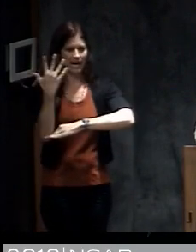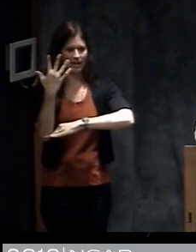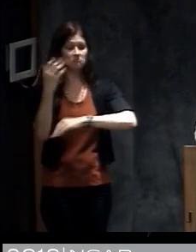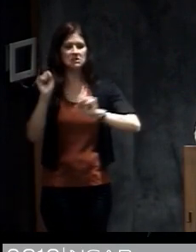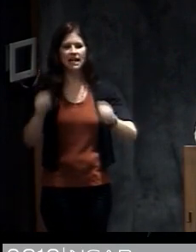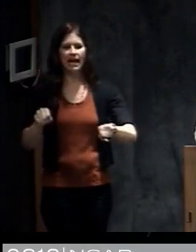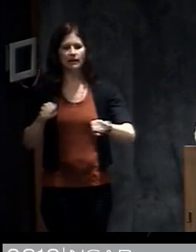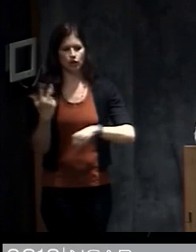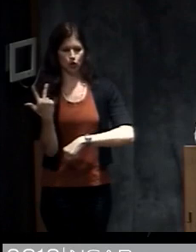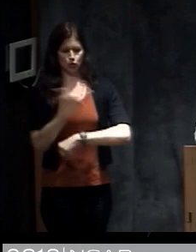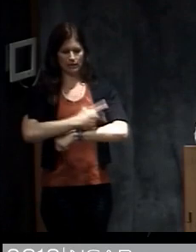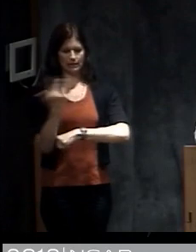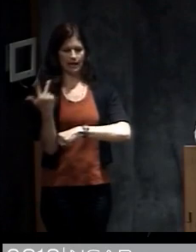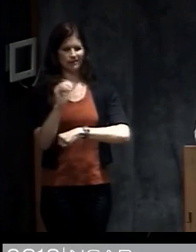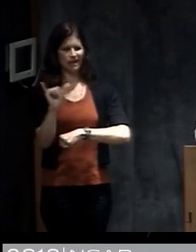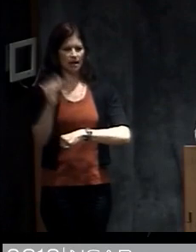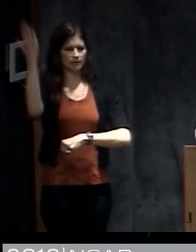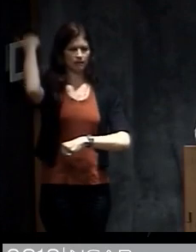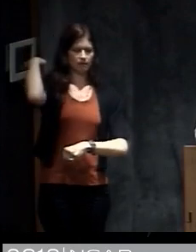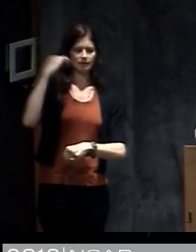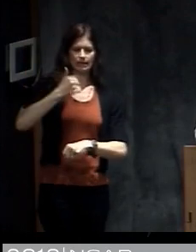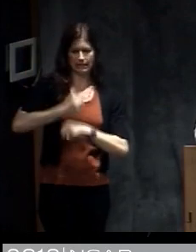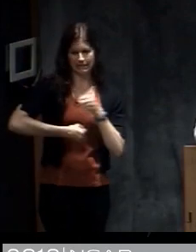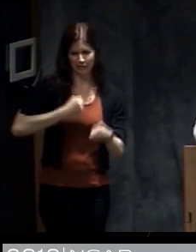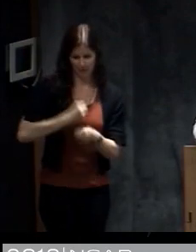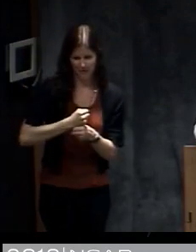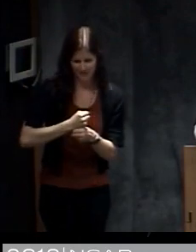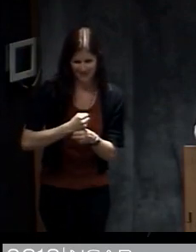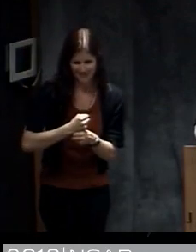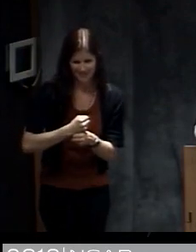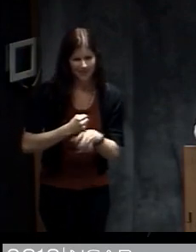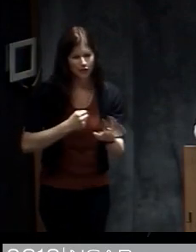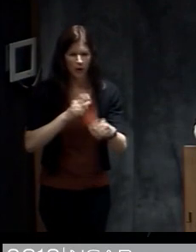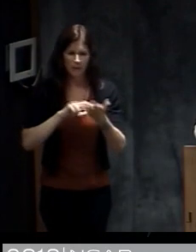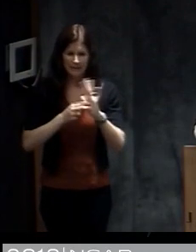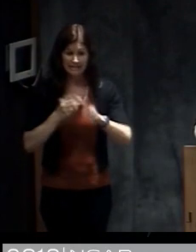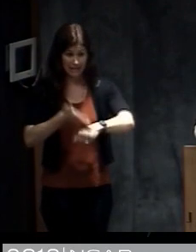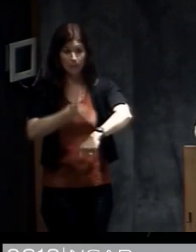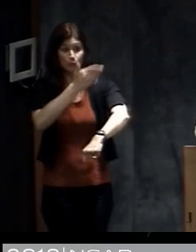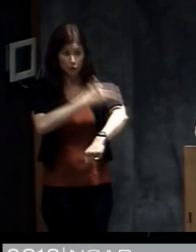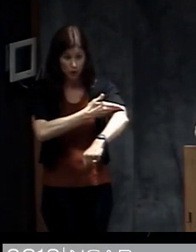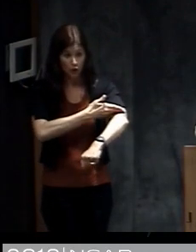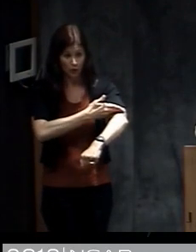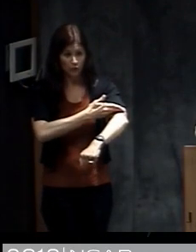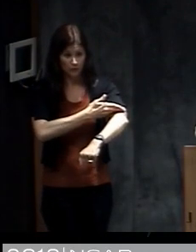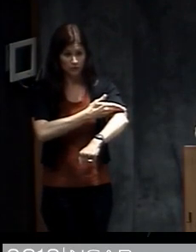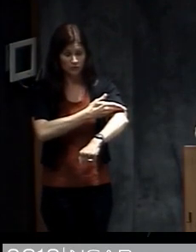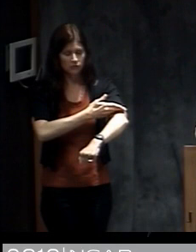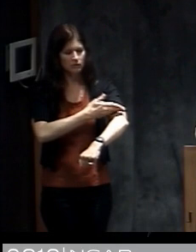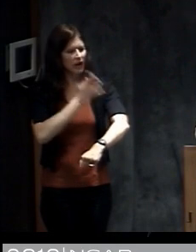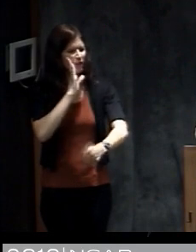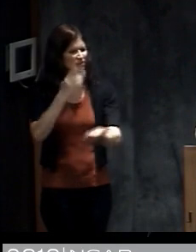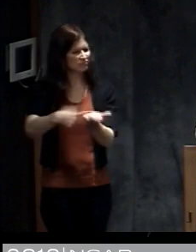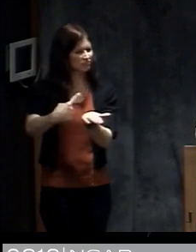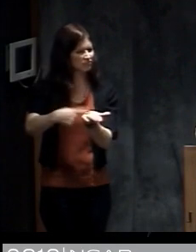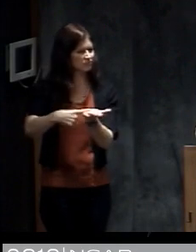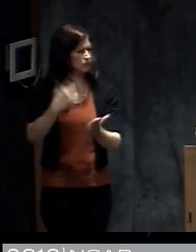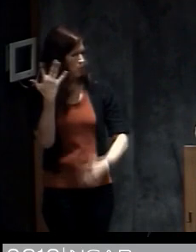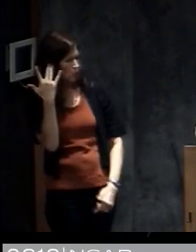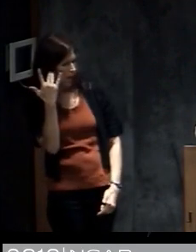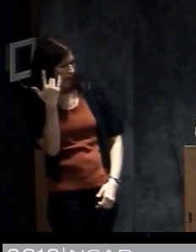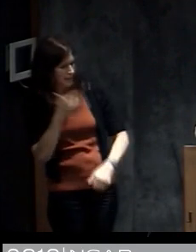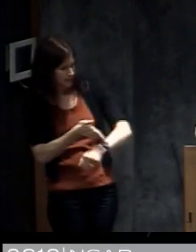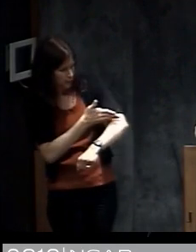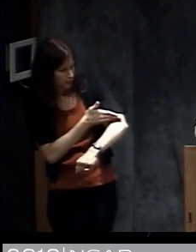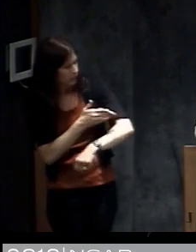as a three-day forecast was 10 years ago. So this indicates the improvements in forecast skill that are steadily happening and I'll talk about some of the reasons underlying that